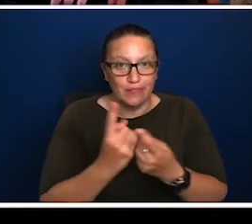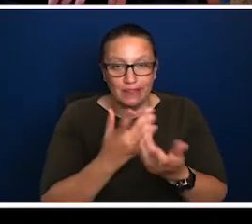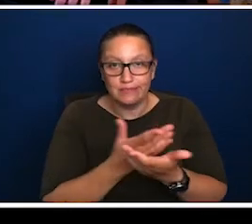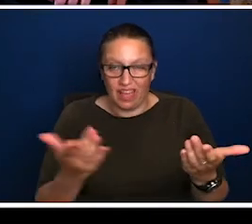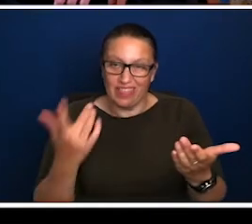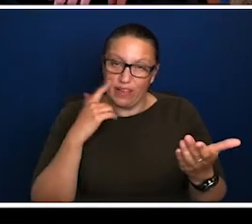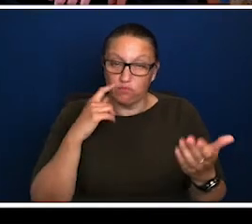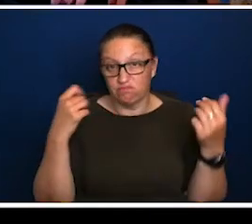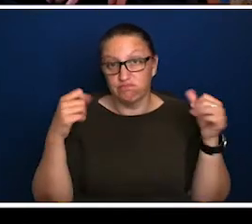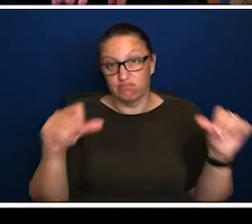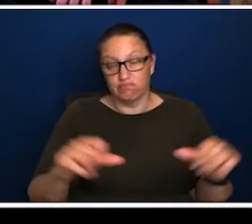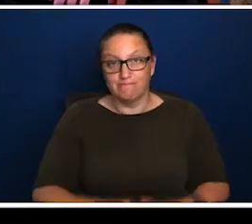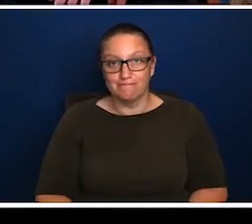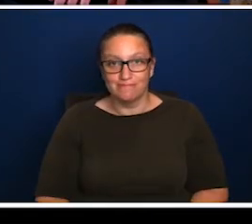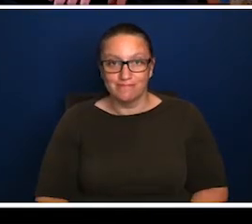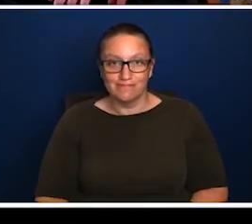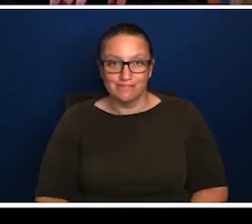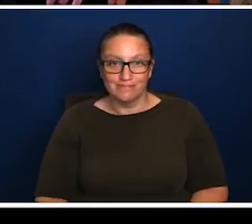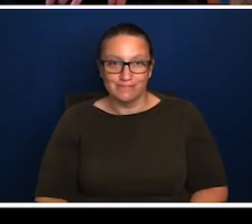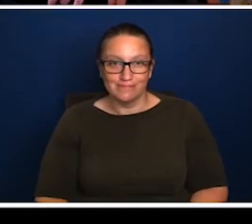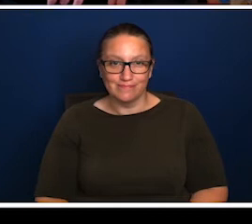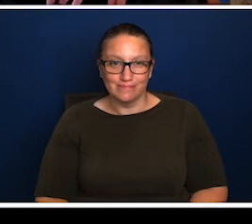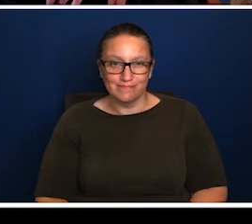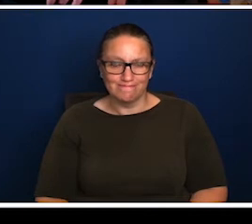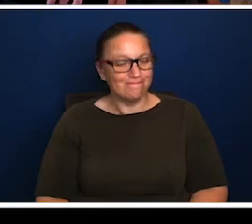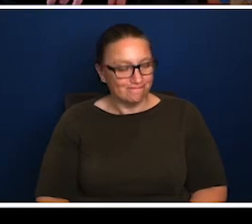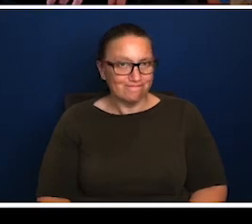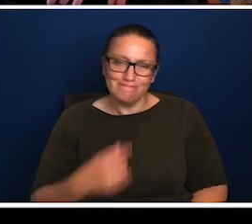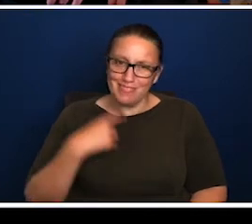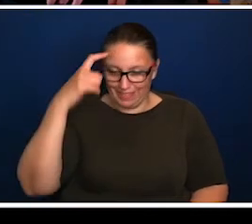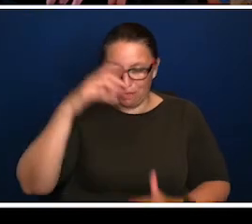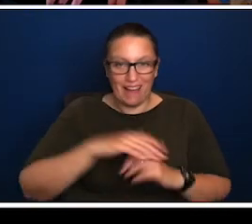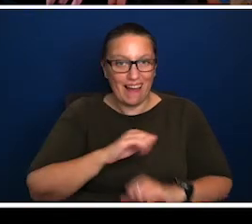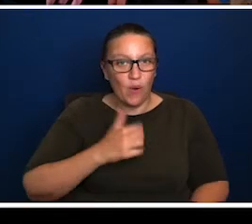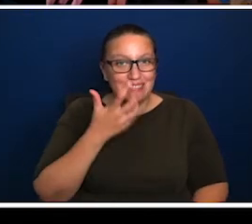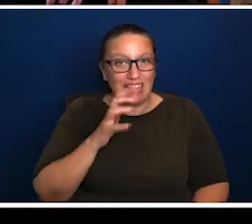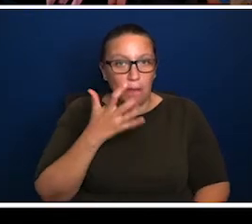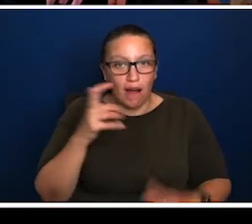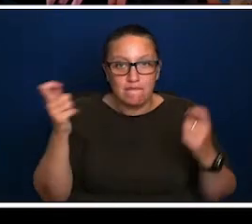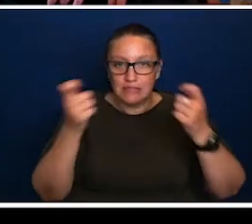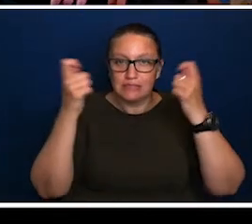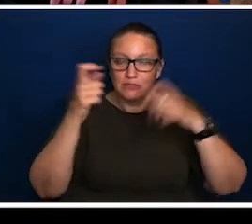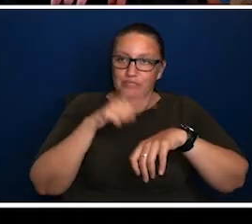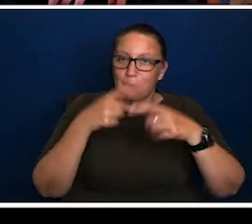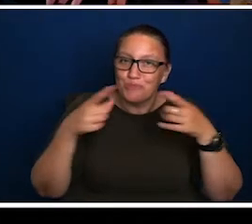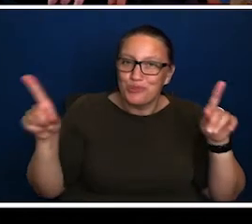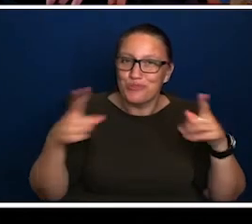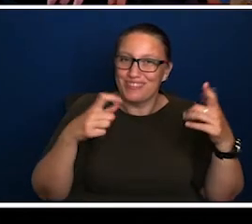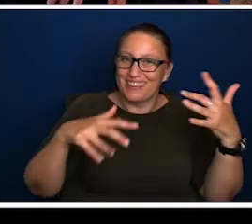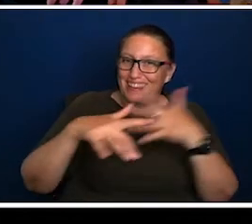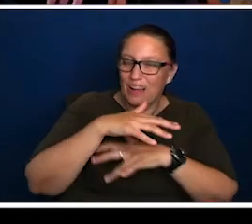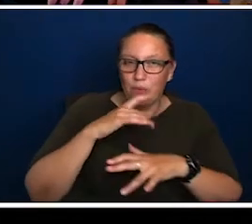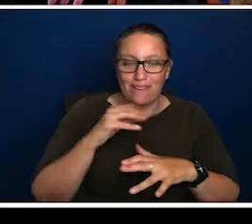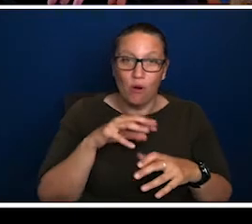I've been thinking a lot, you know, all our summer festivals and those things, which often, you know, would have a mix of Australian content, but also